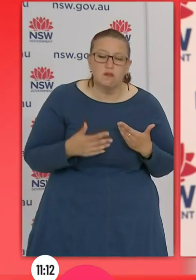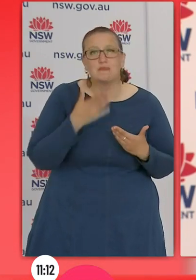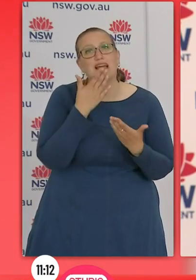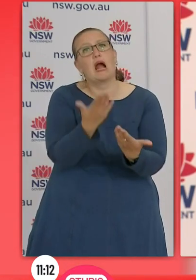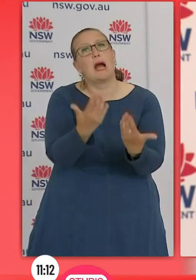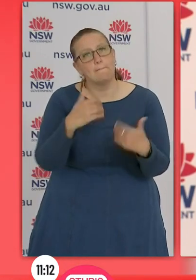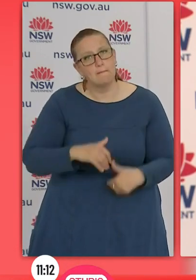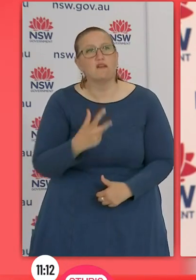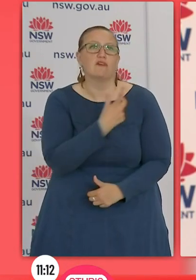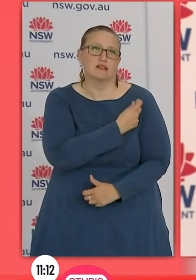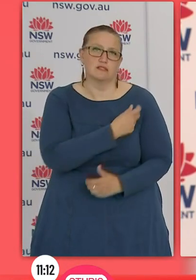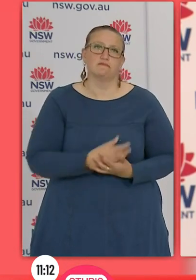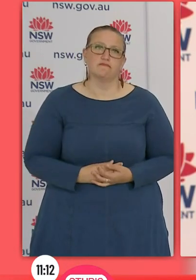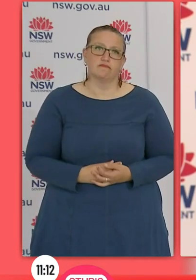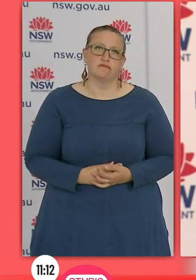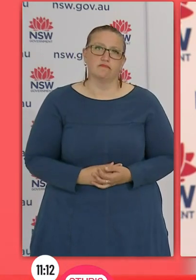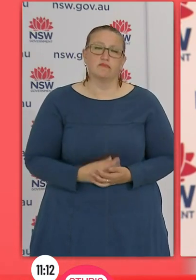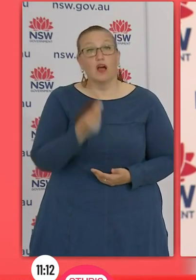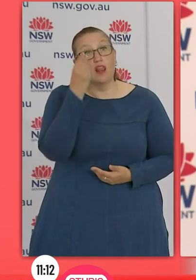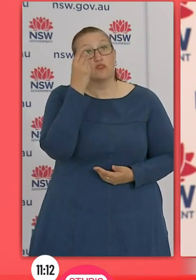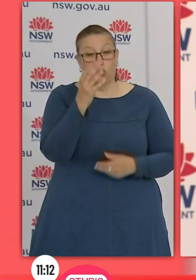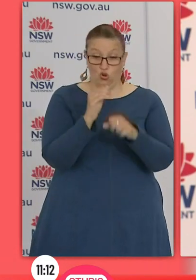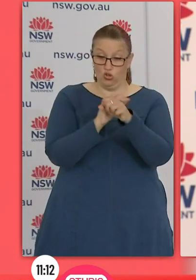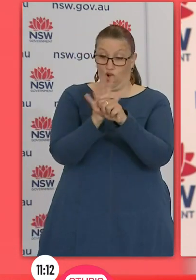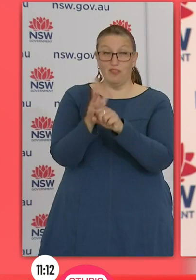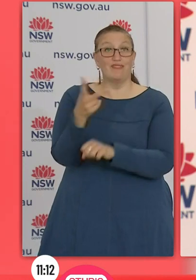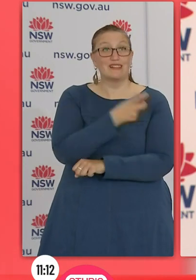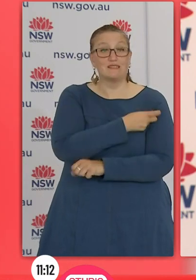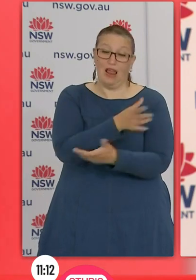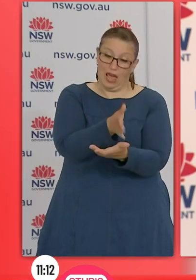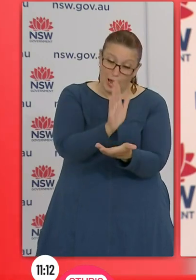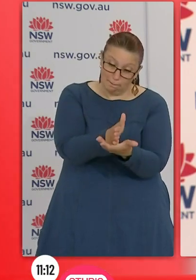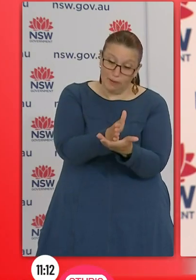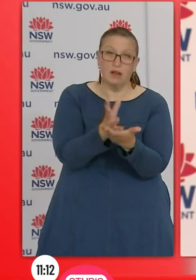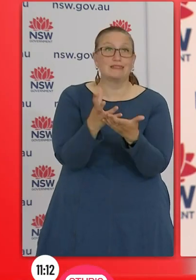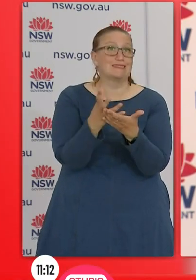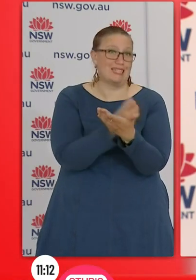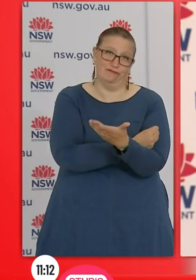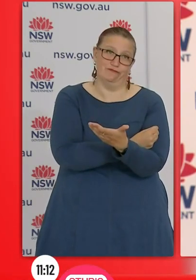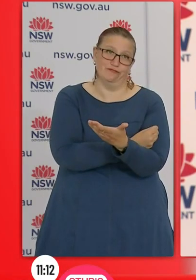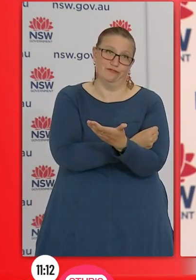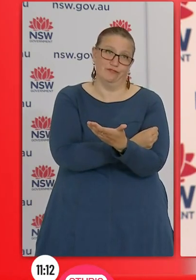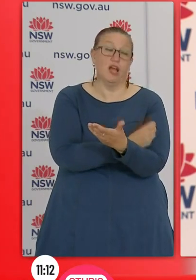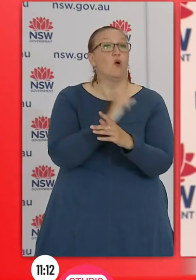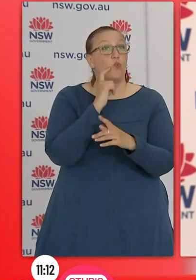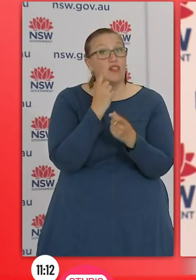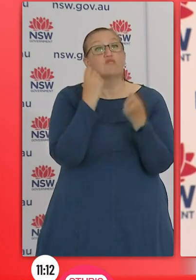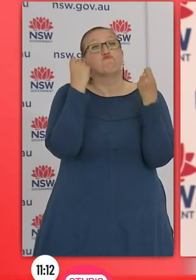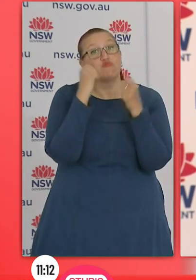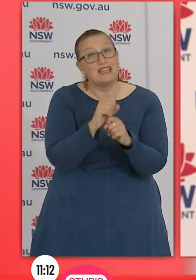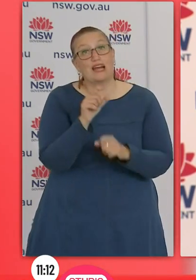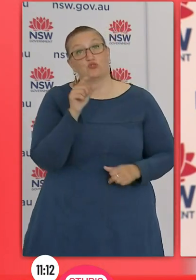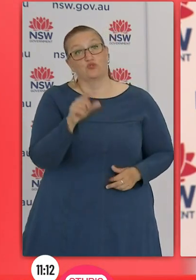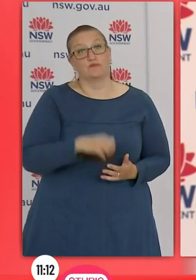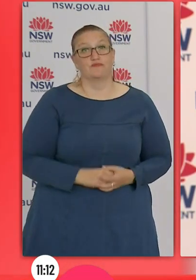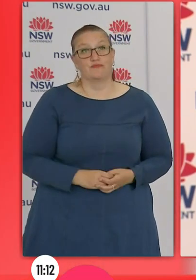people I say COVID-19 vaccination are safe and effective. This is not only